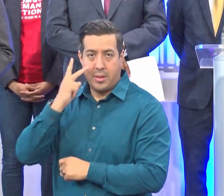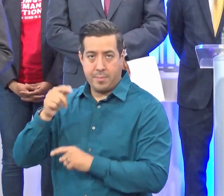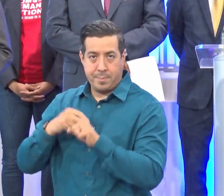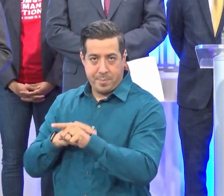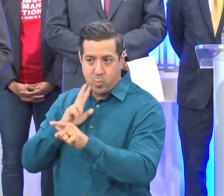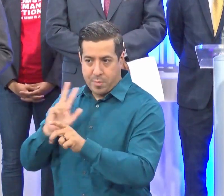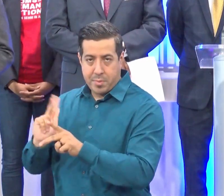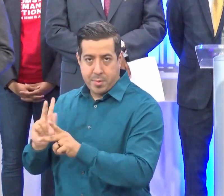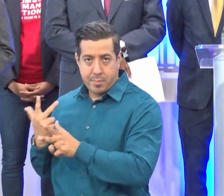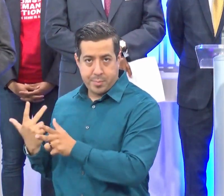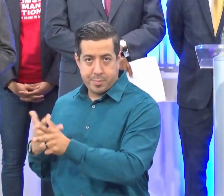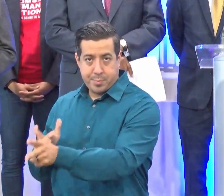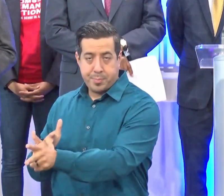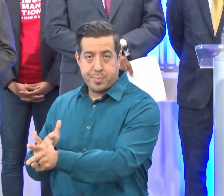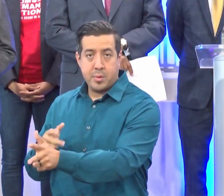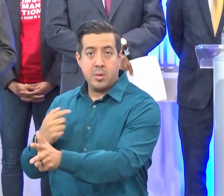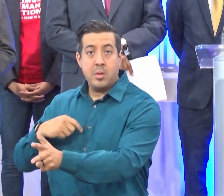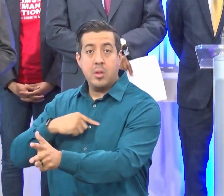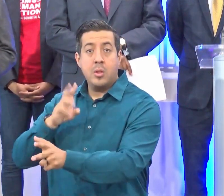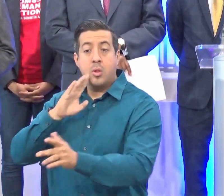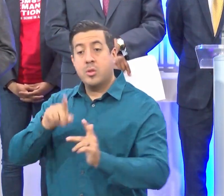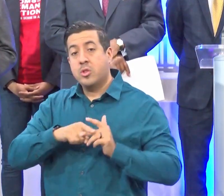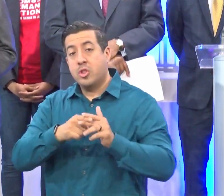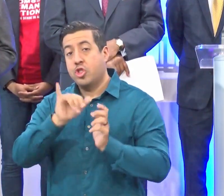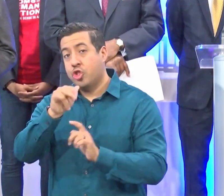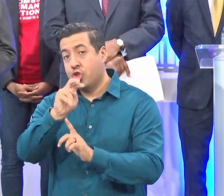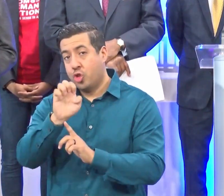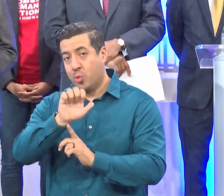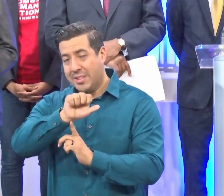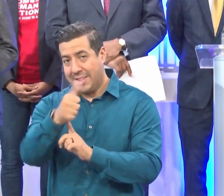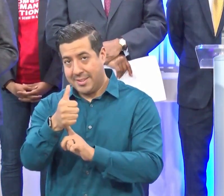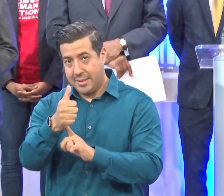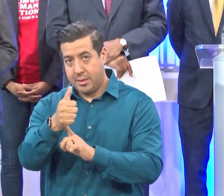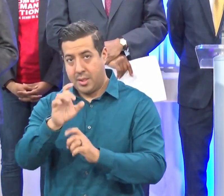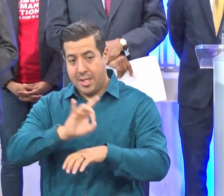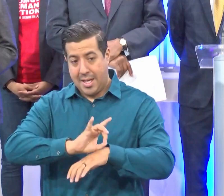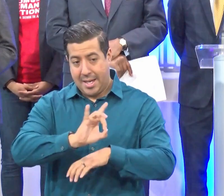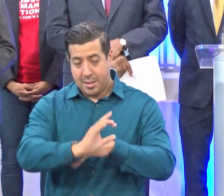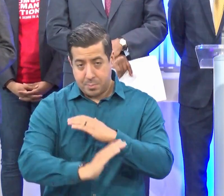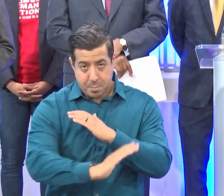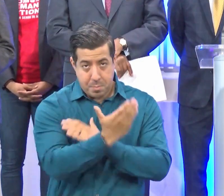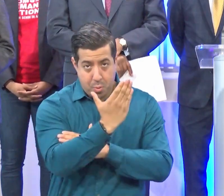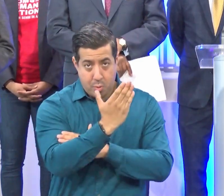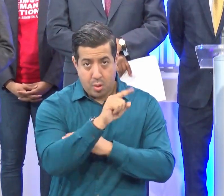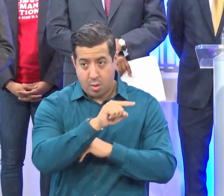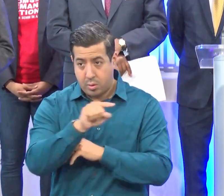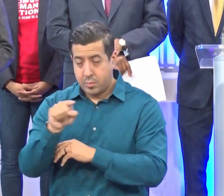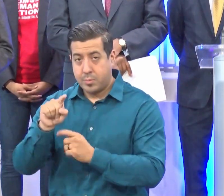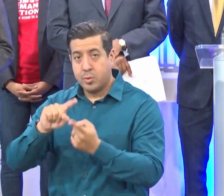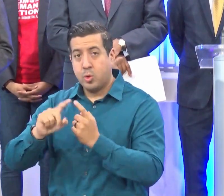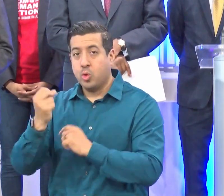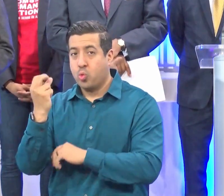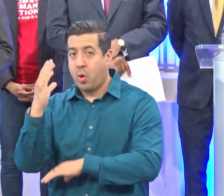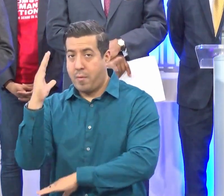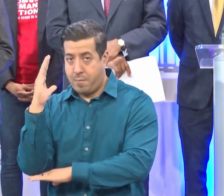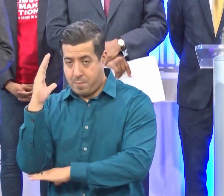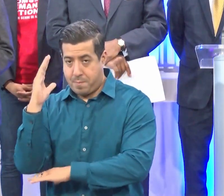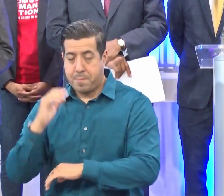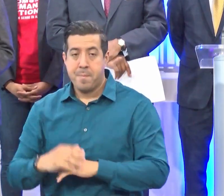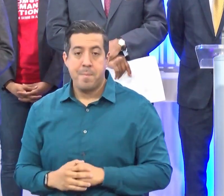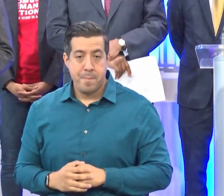buyback program will be June the 10th at 8 a.m. Scheduled to go from 8 to 12.